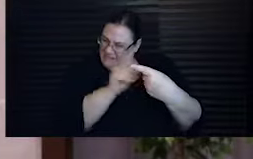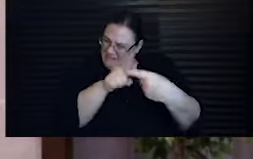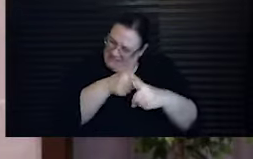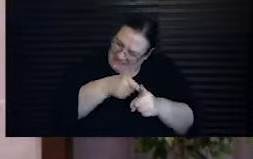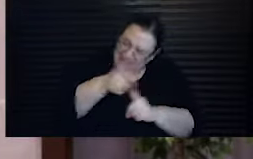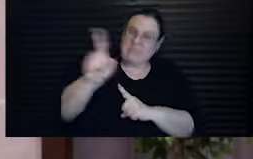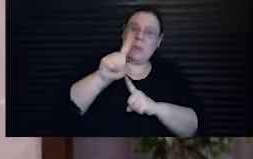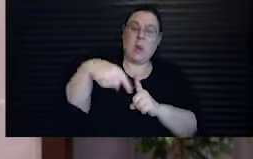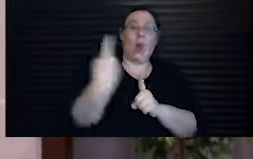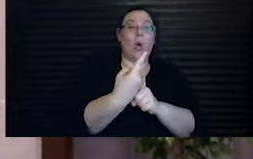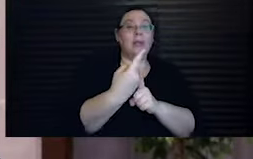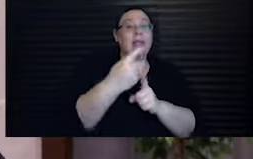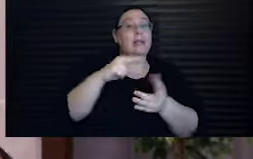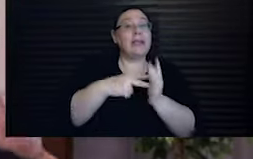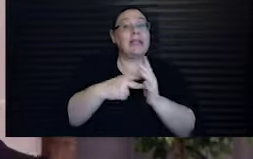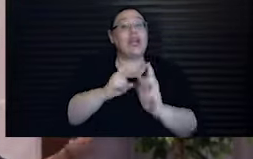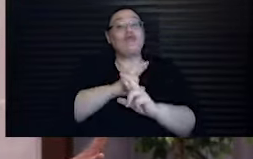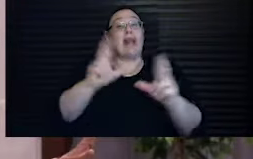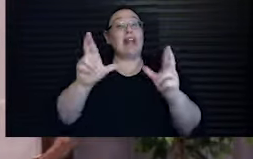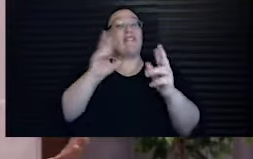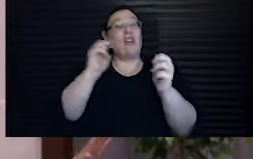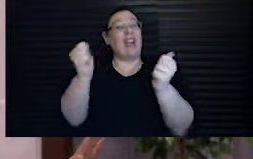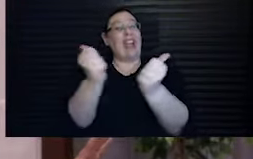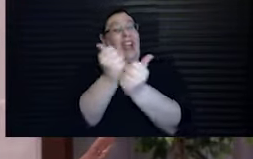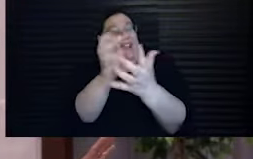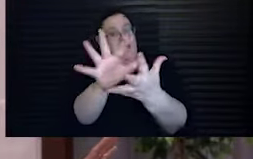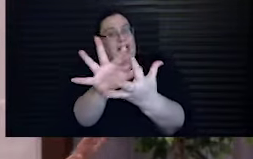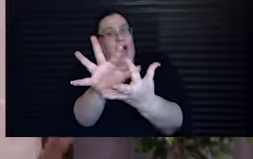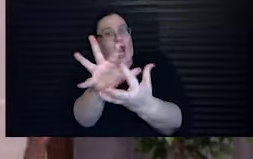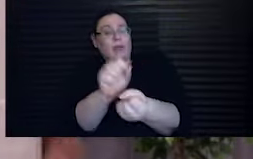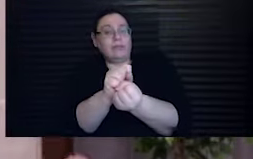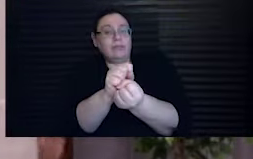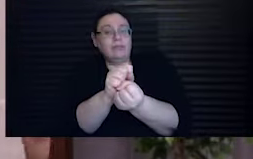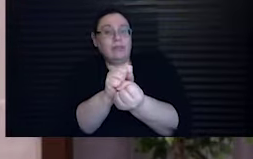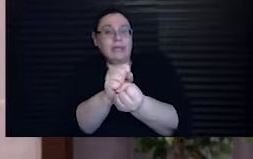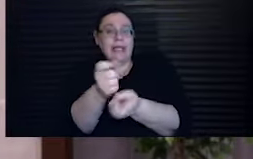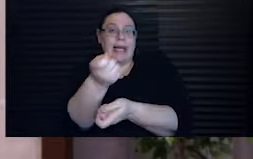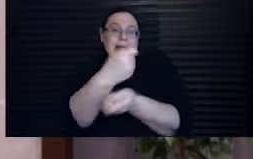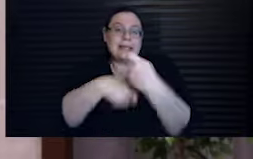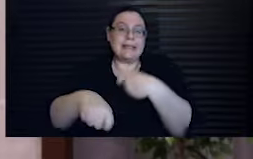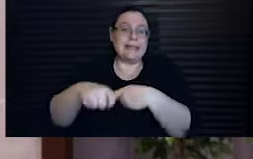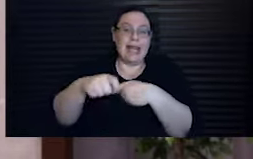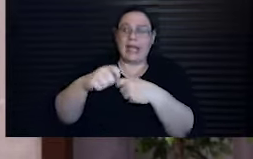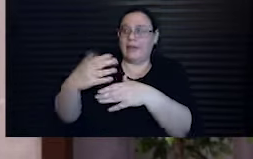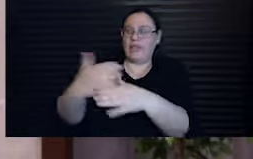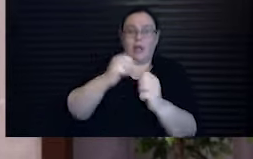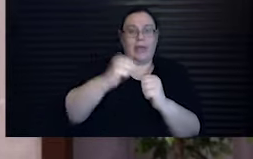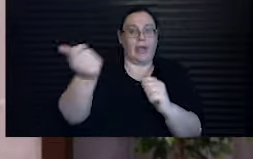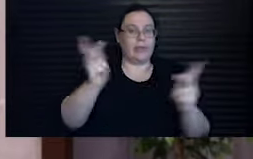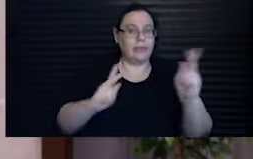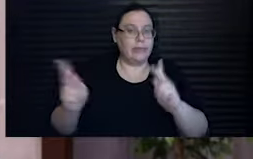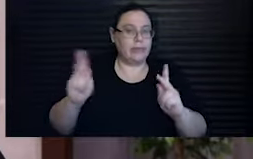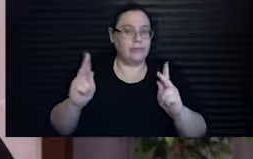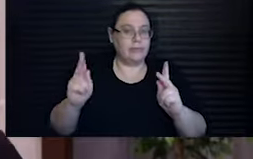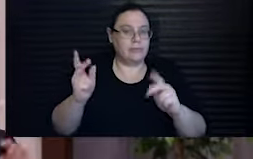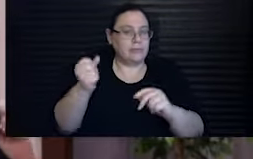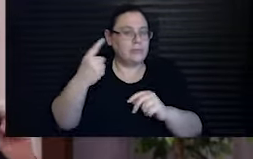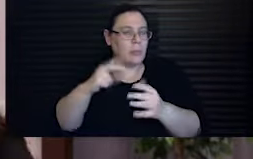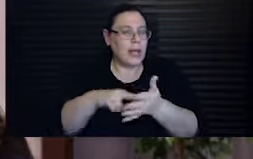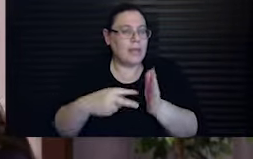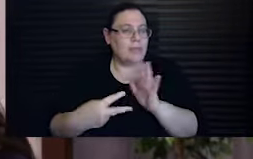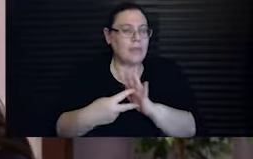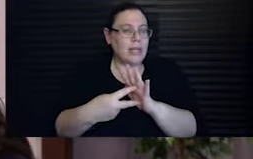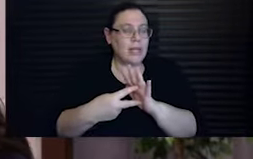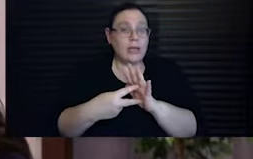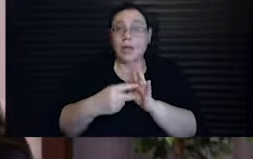only way, renders them prepared to destroy the whole franchise rather than share the credits. You understand what I'm saying? So